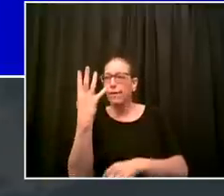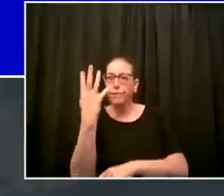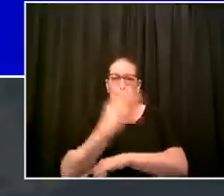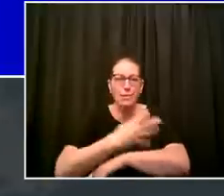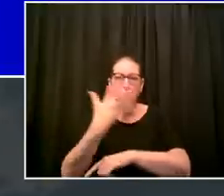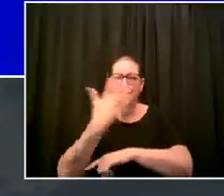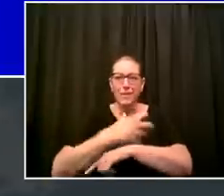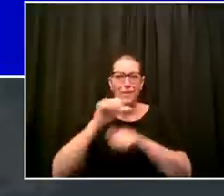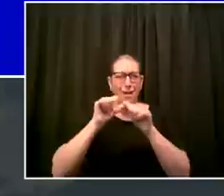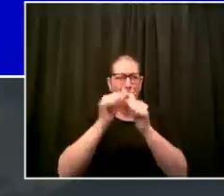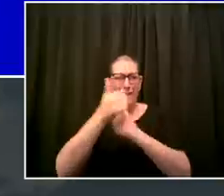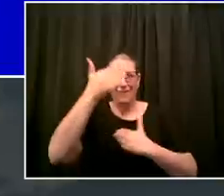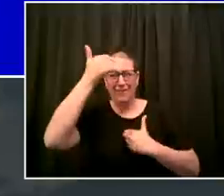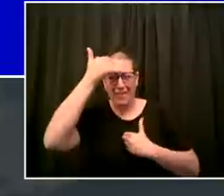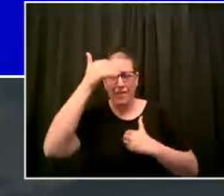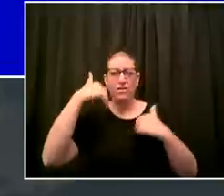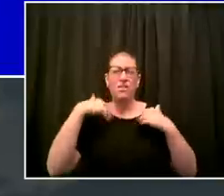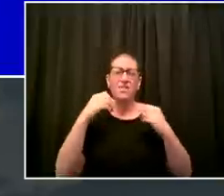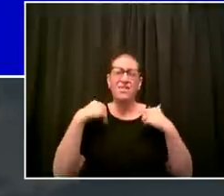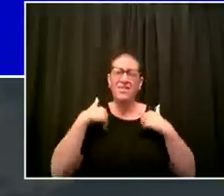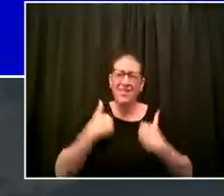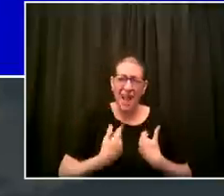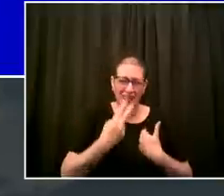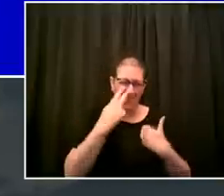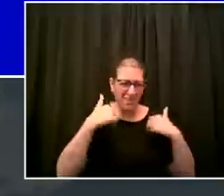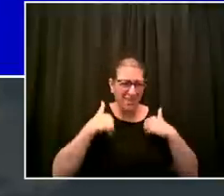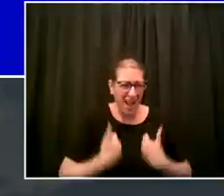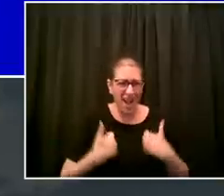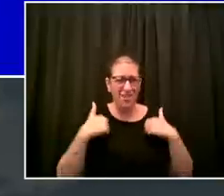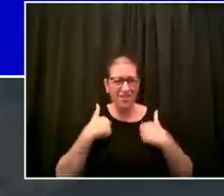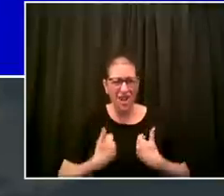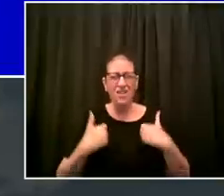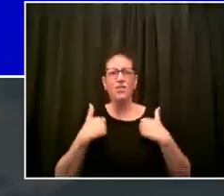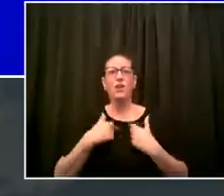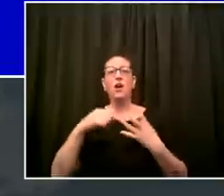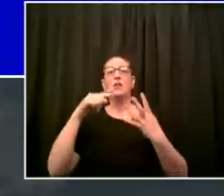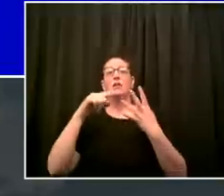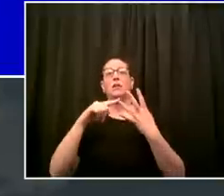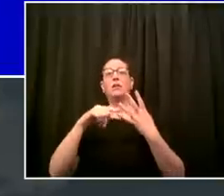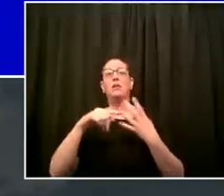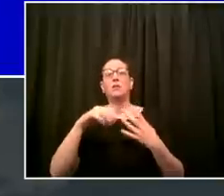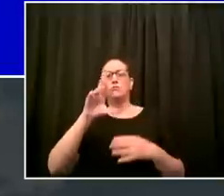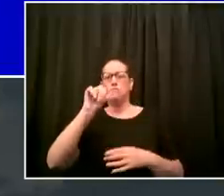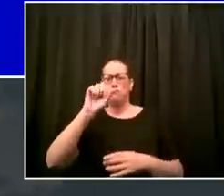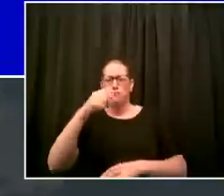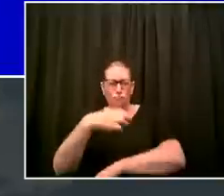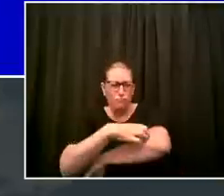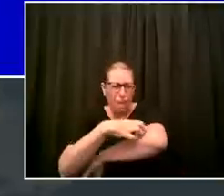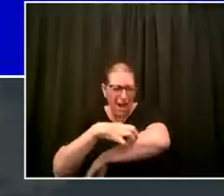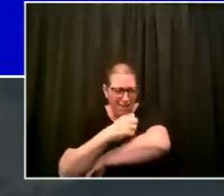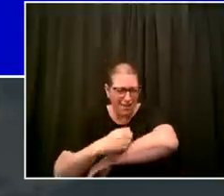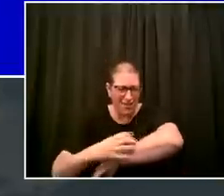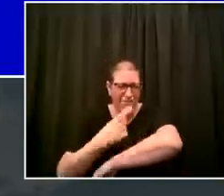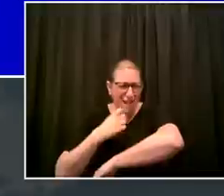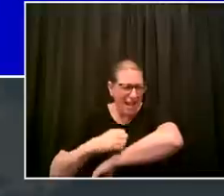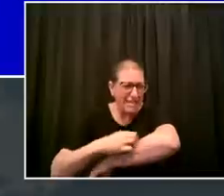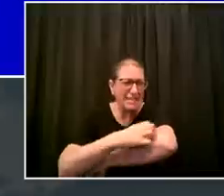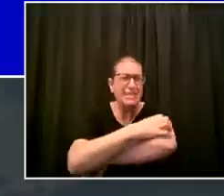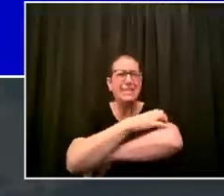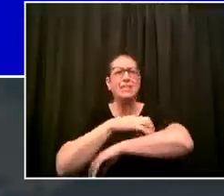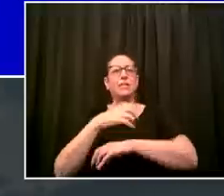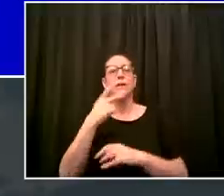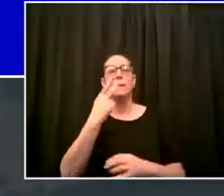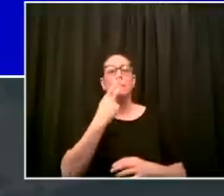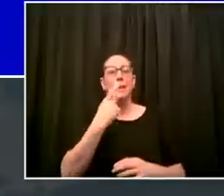conjunctivitis which is shown as red or pink eyes enlarged lymph